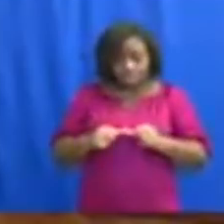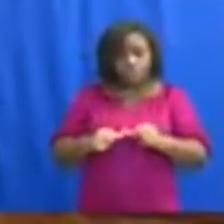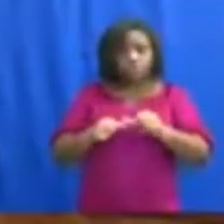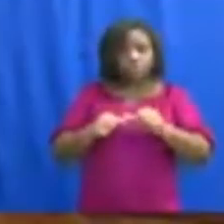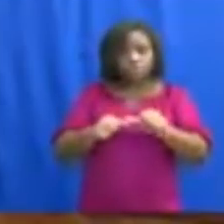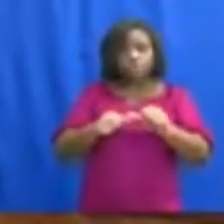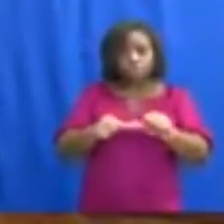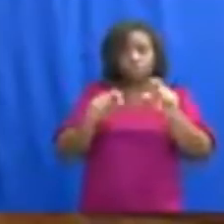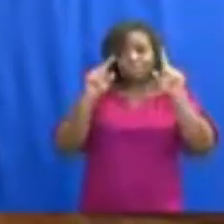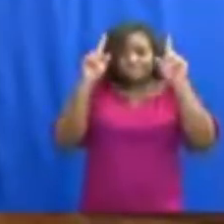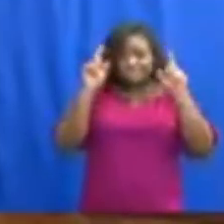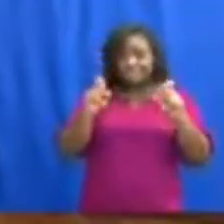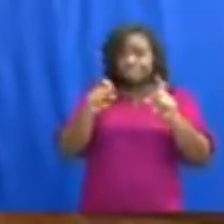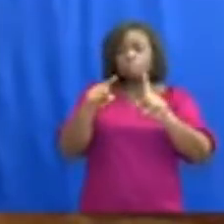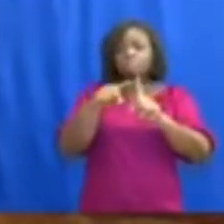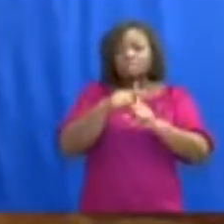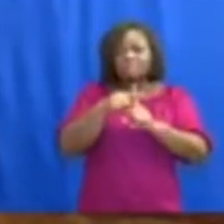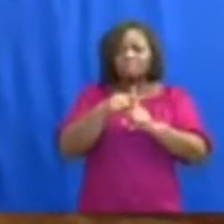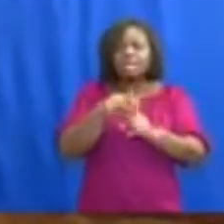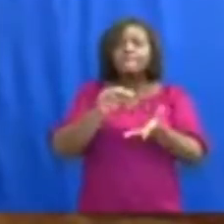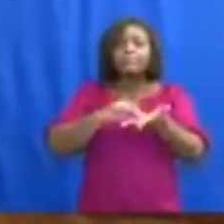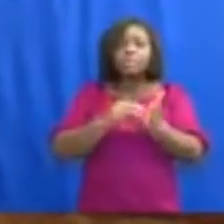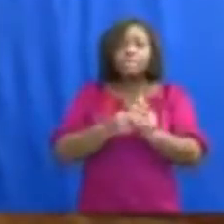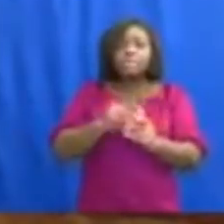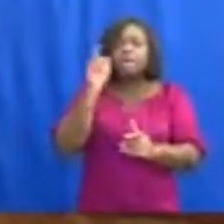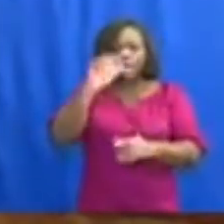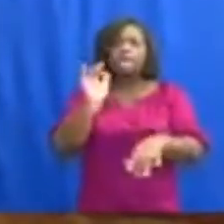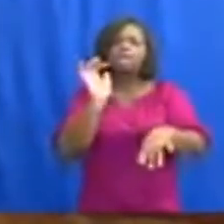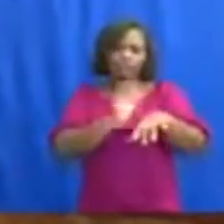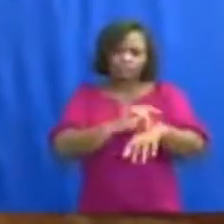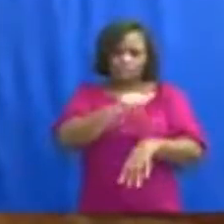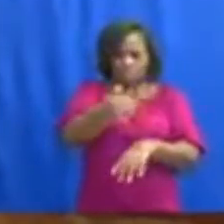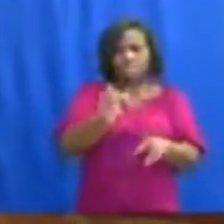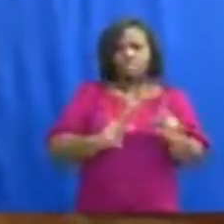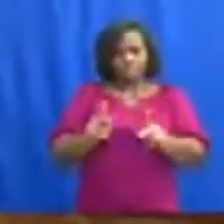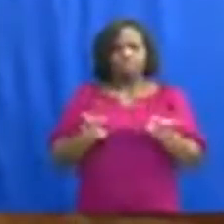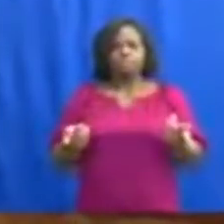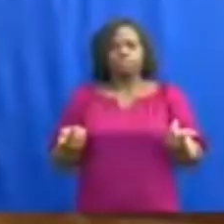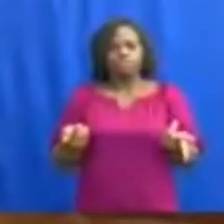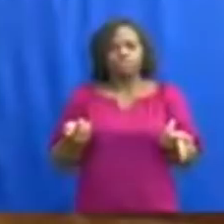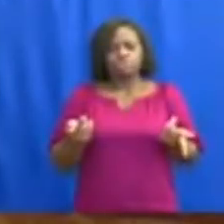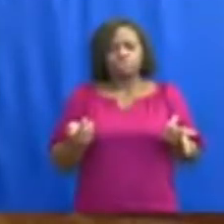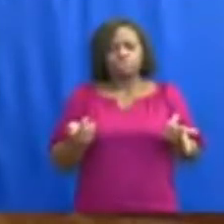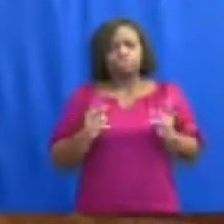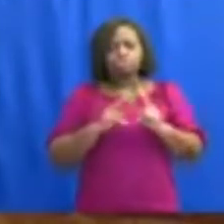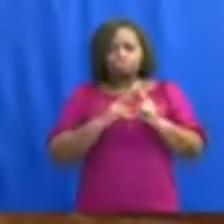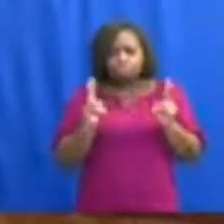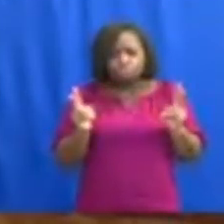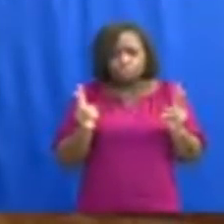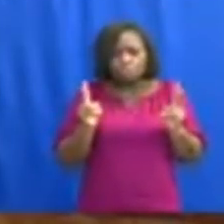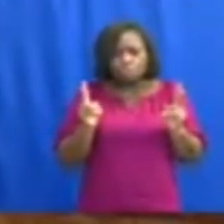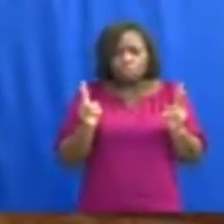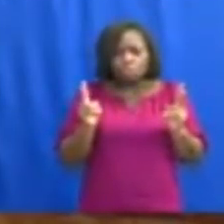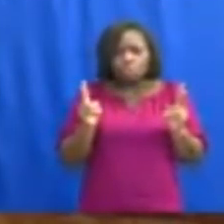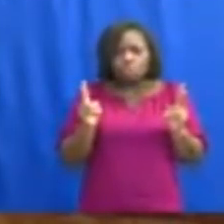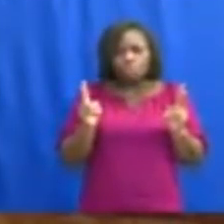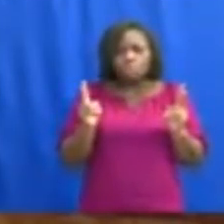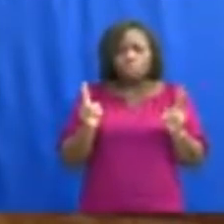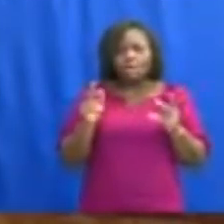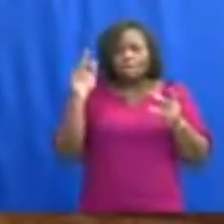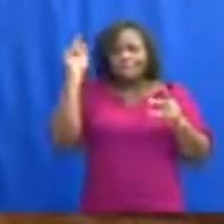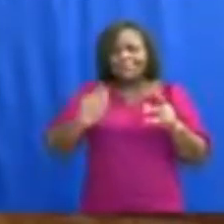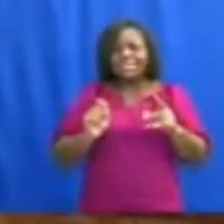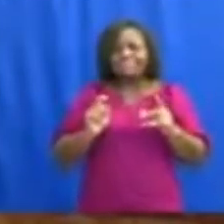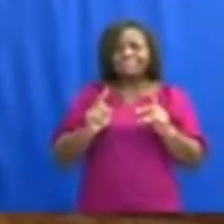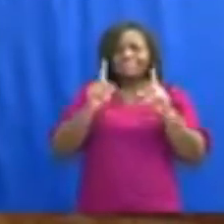test positive, you are capable of infecting others. Hence the requirement for the two consecutive